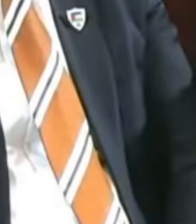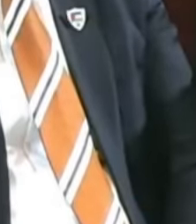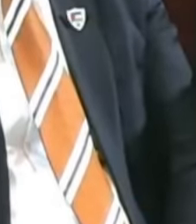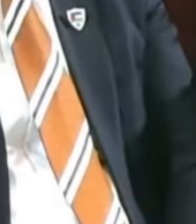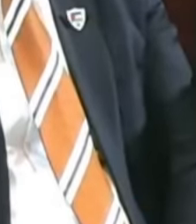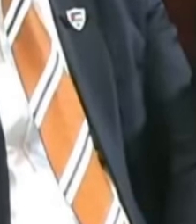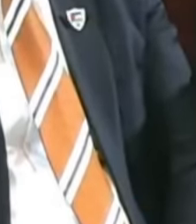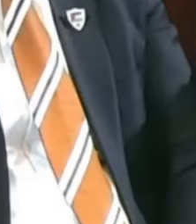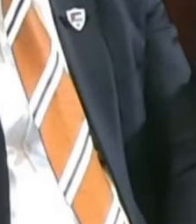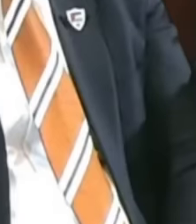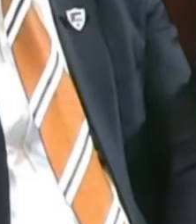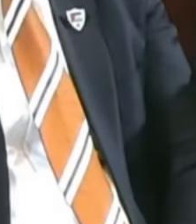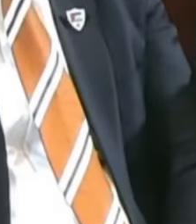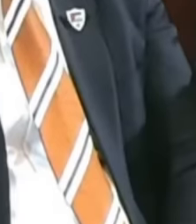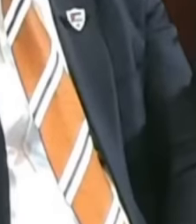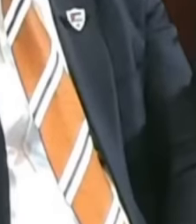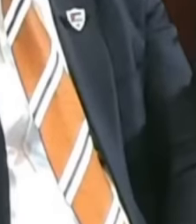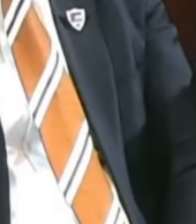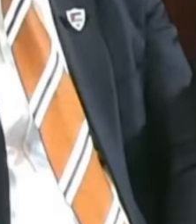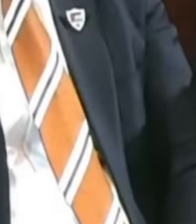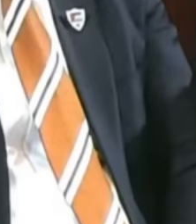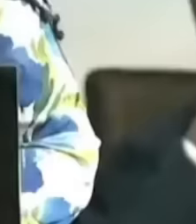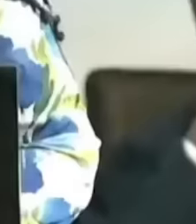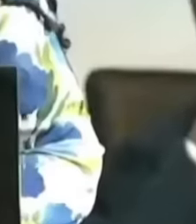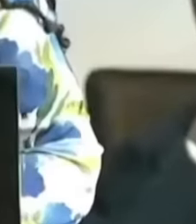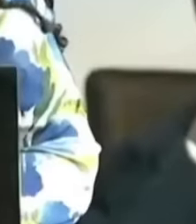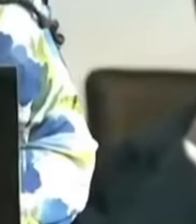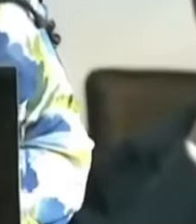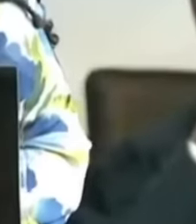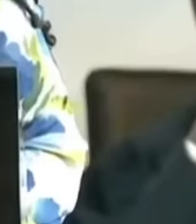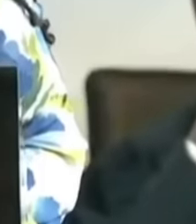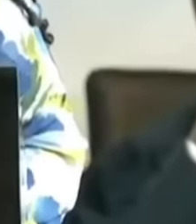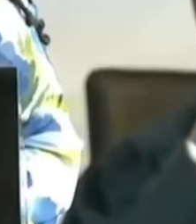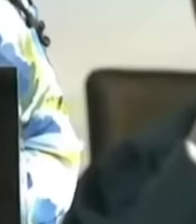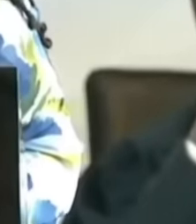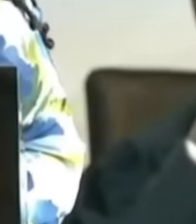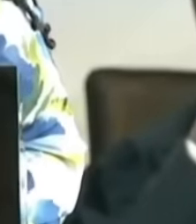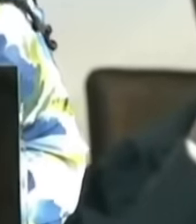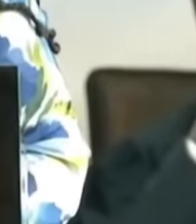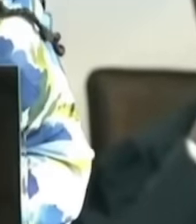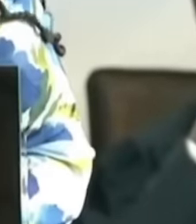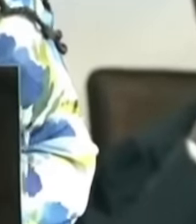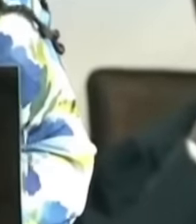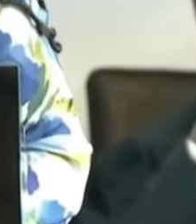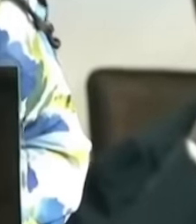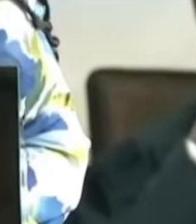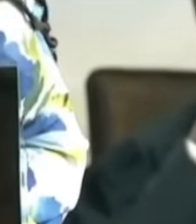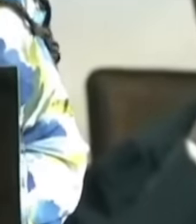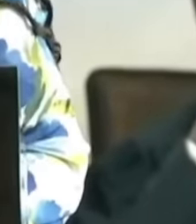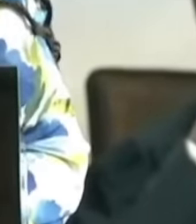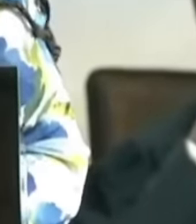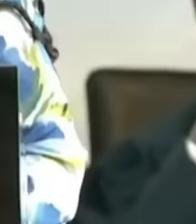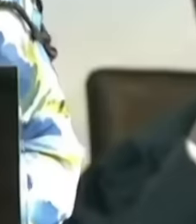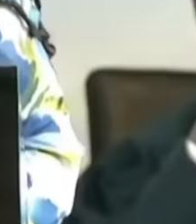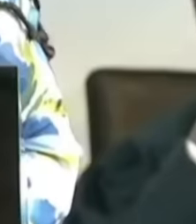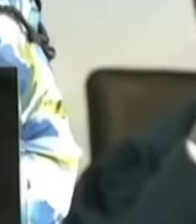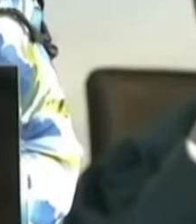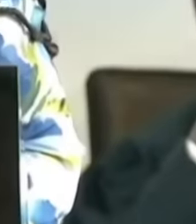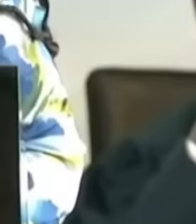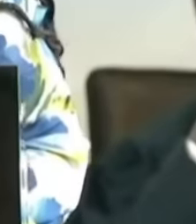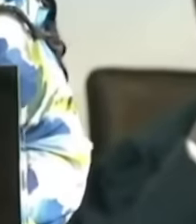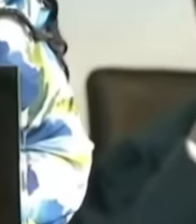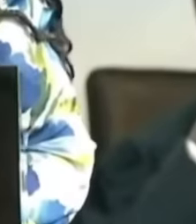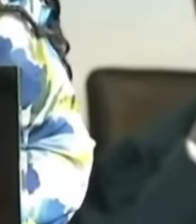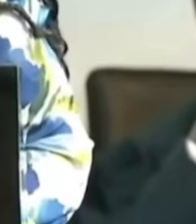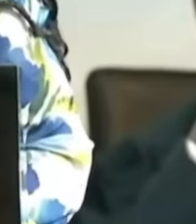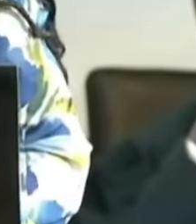remind you, Mr. President, of Bongega Buso and her children, Anati Arabile and Uratile. Bongega was